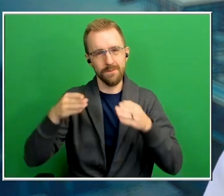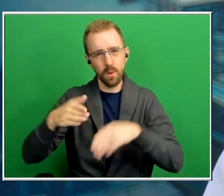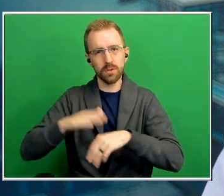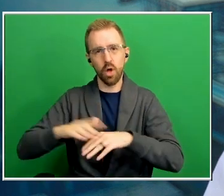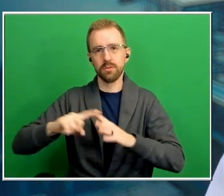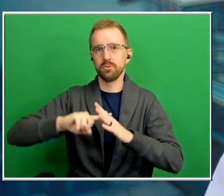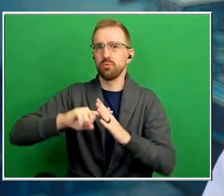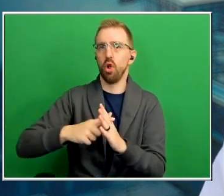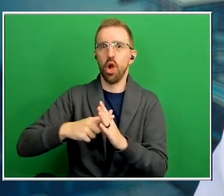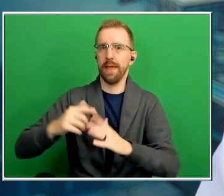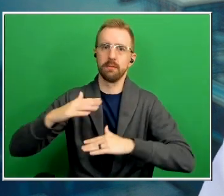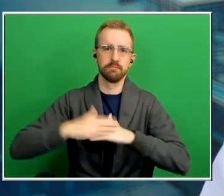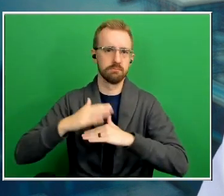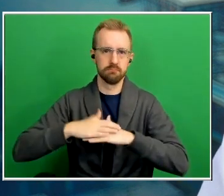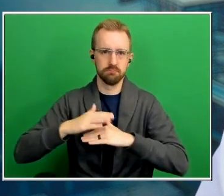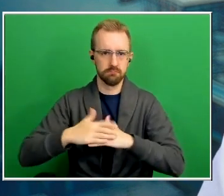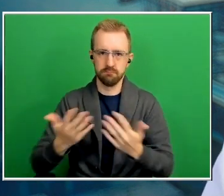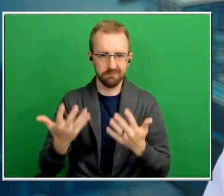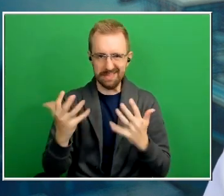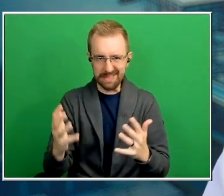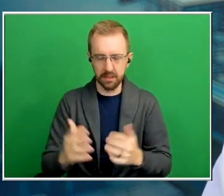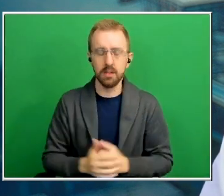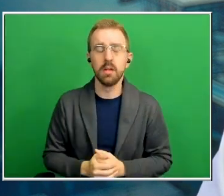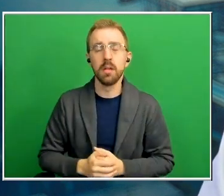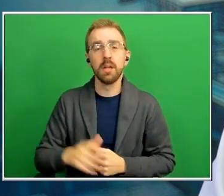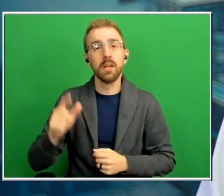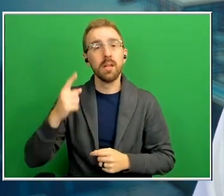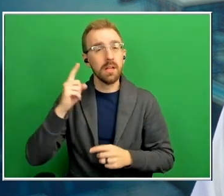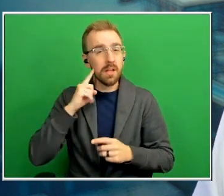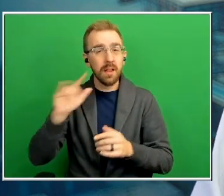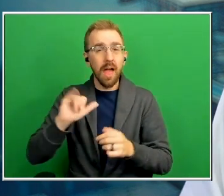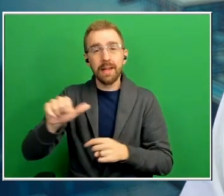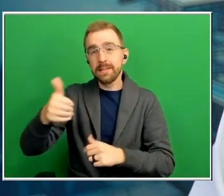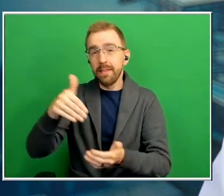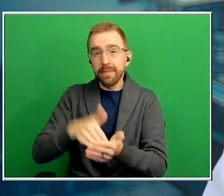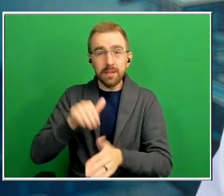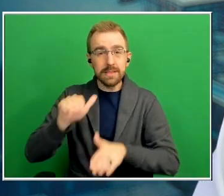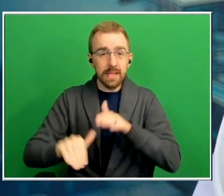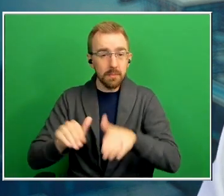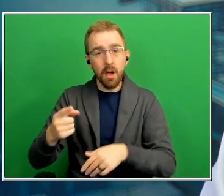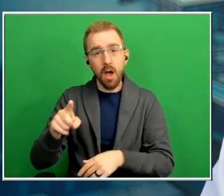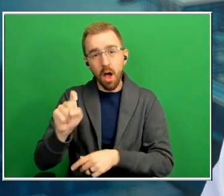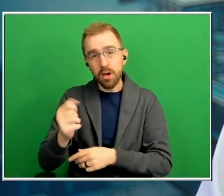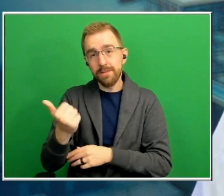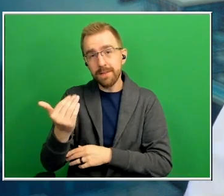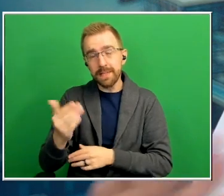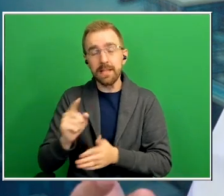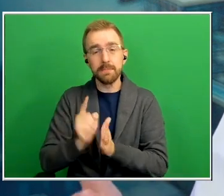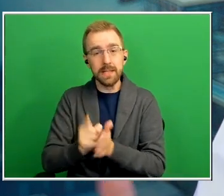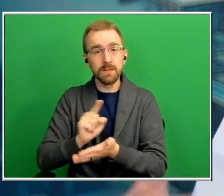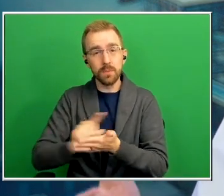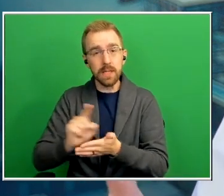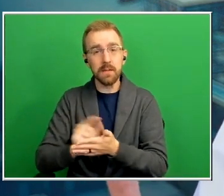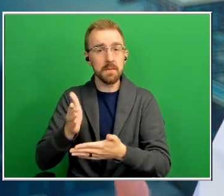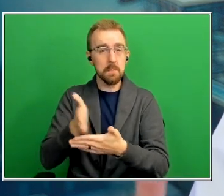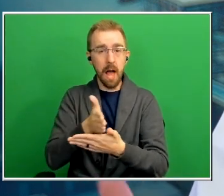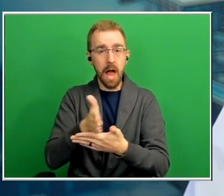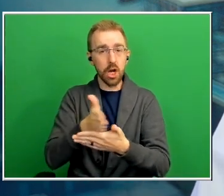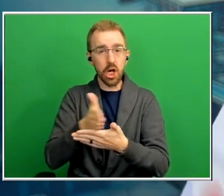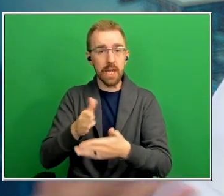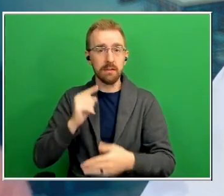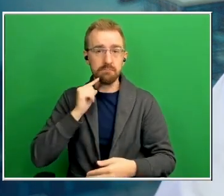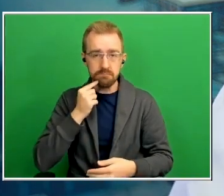um you hear things like 10 000 steps you hear 150 minutes a week of moderate intensity exercise these are the things that we